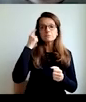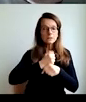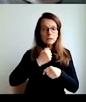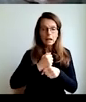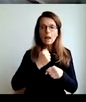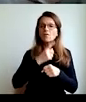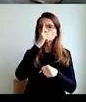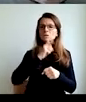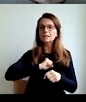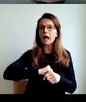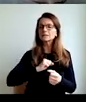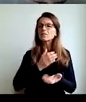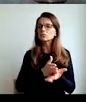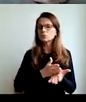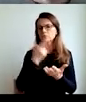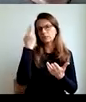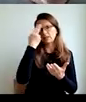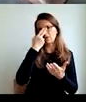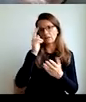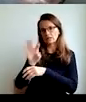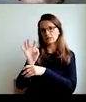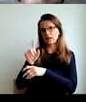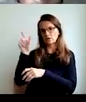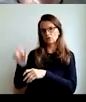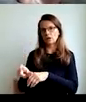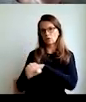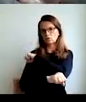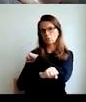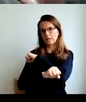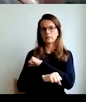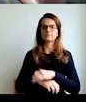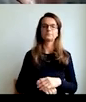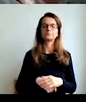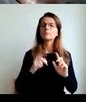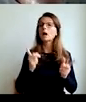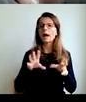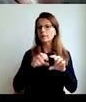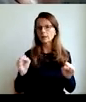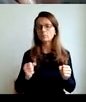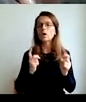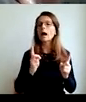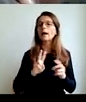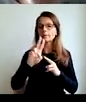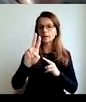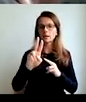your life, of course, you will blow out. What now?